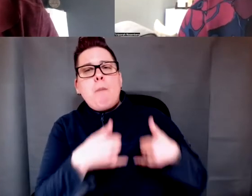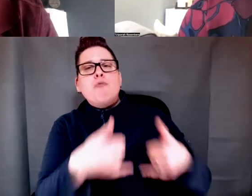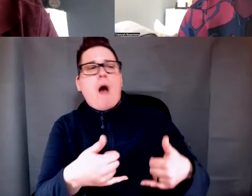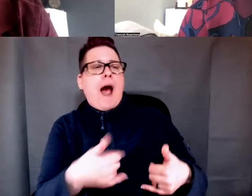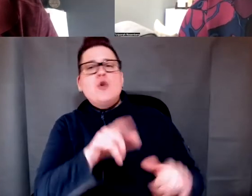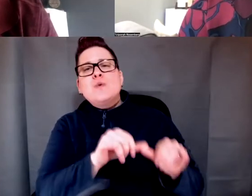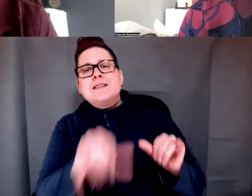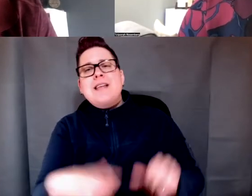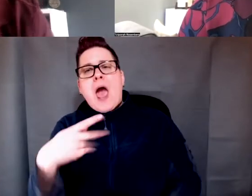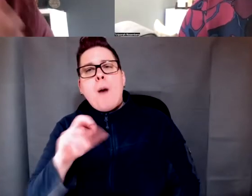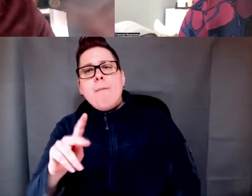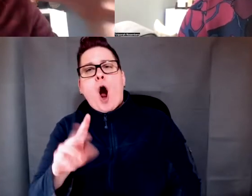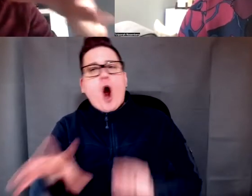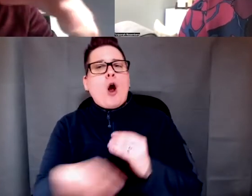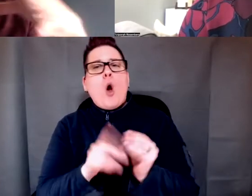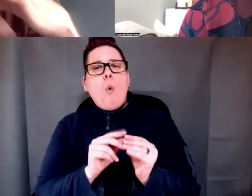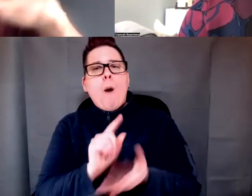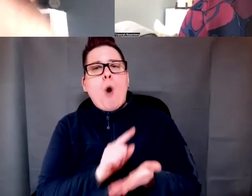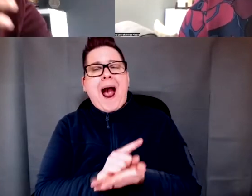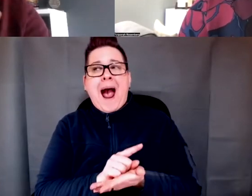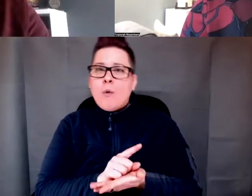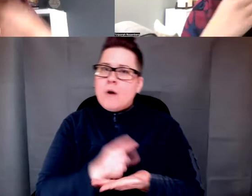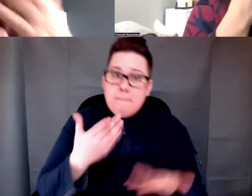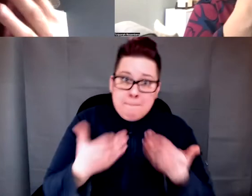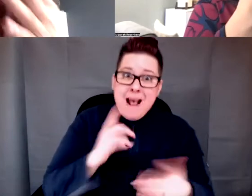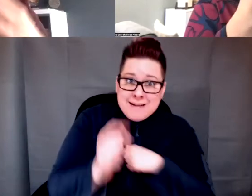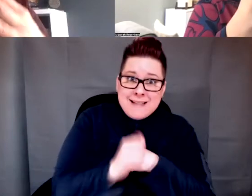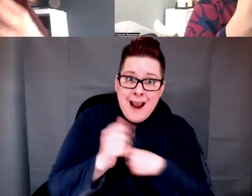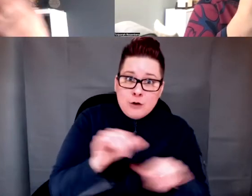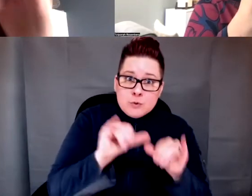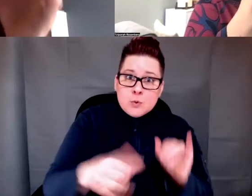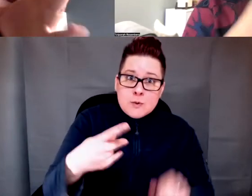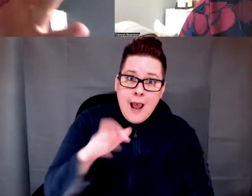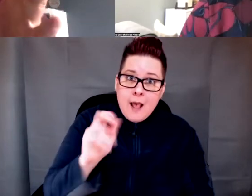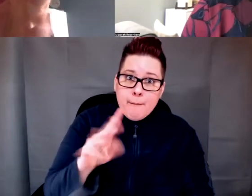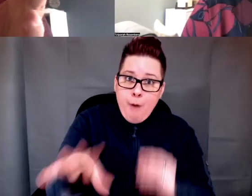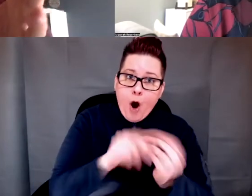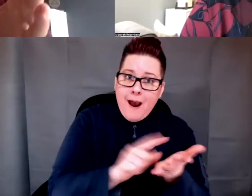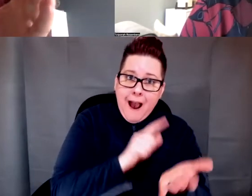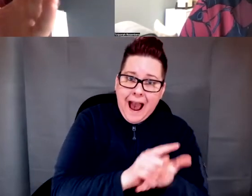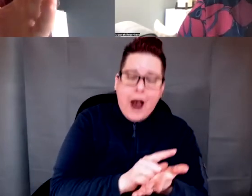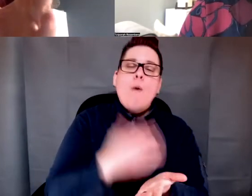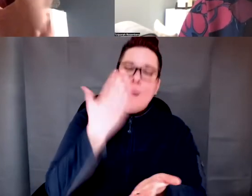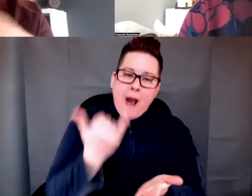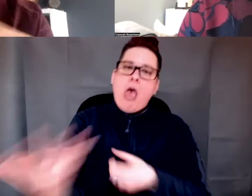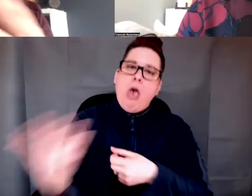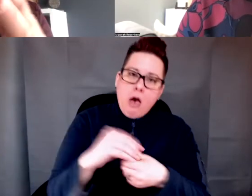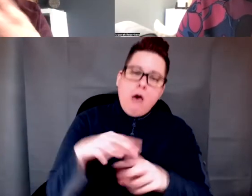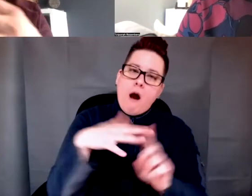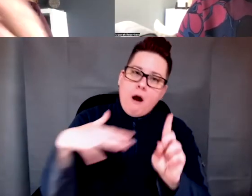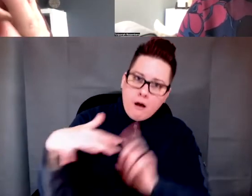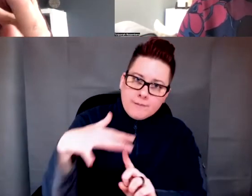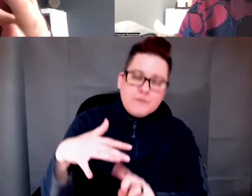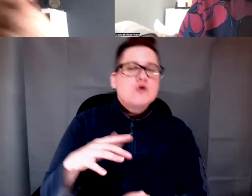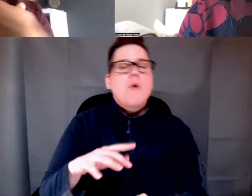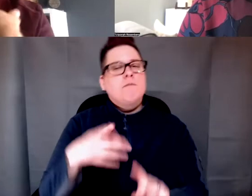park. Well, that can be dangerous. And that's where we start to integrate context and culture. So it's to embrace